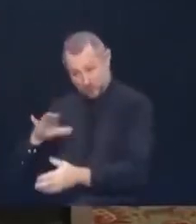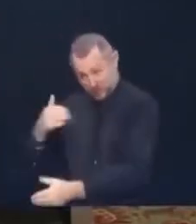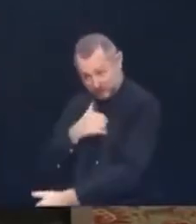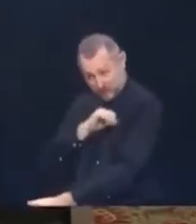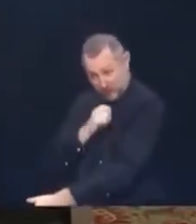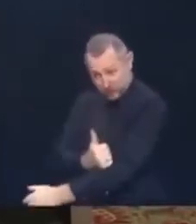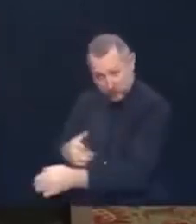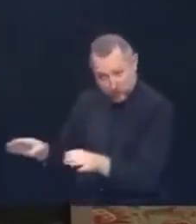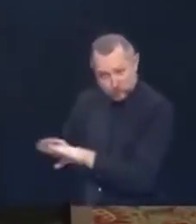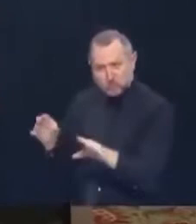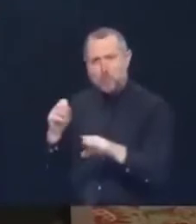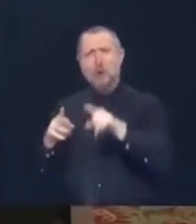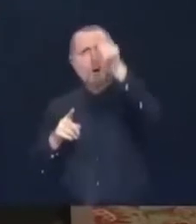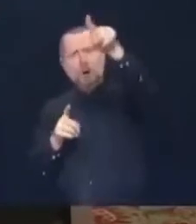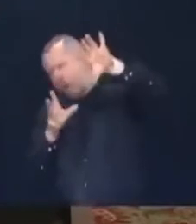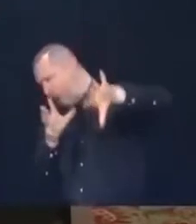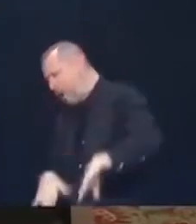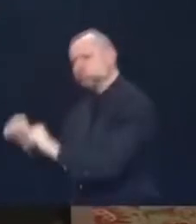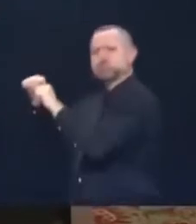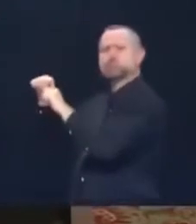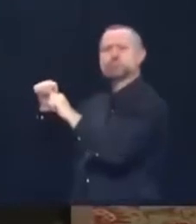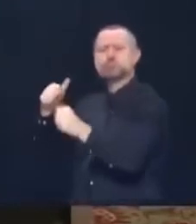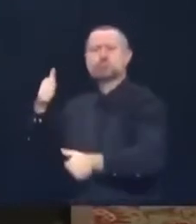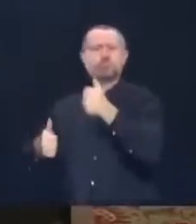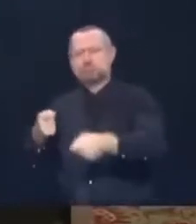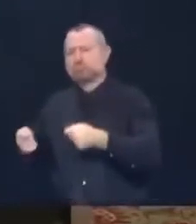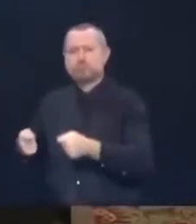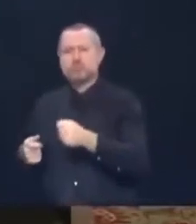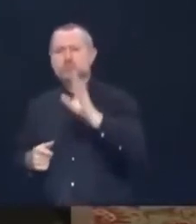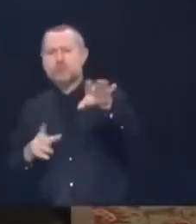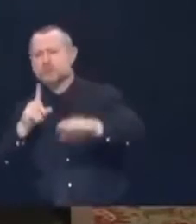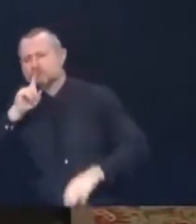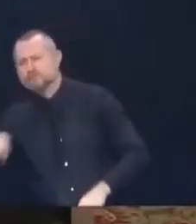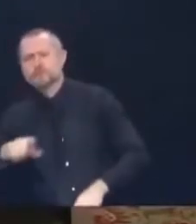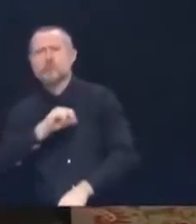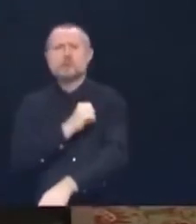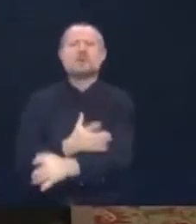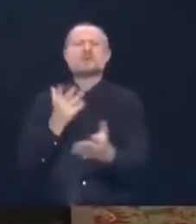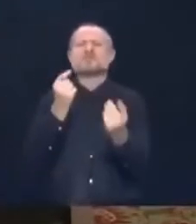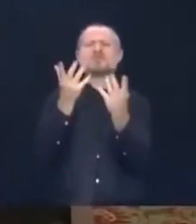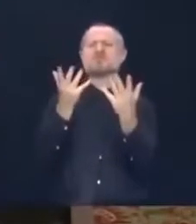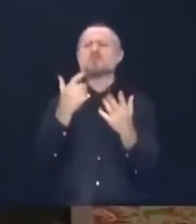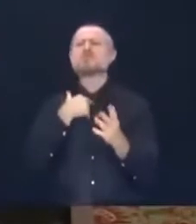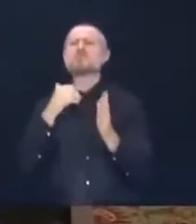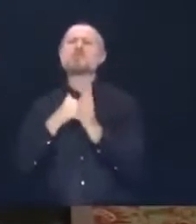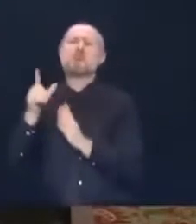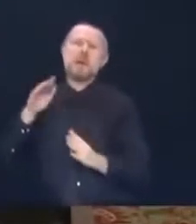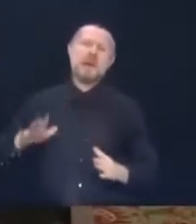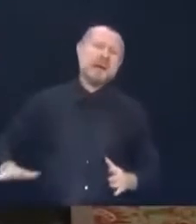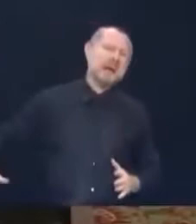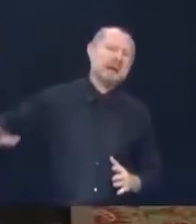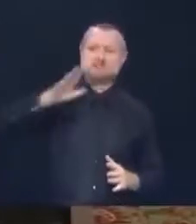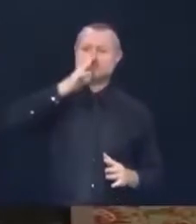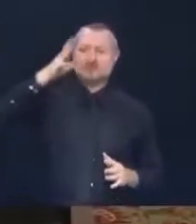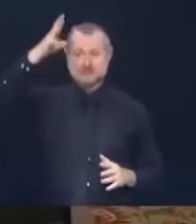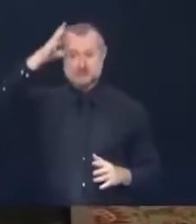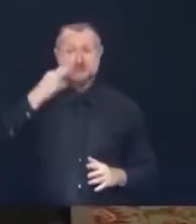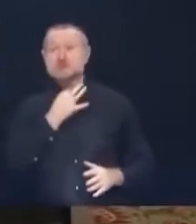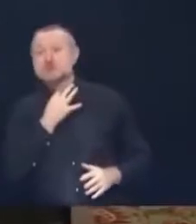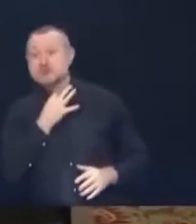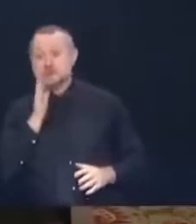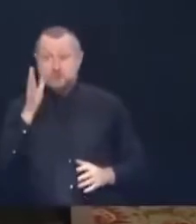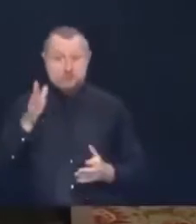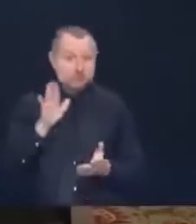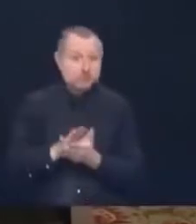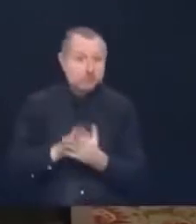Are you now taking control and saying that you have the power to make this decision? And for the millions of parents who want to know, are the schools going to open tomorrow in New York